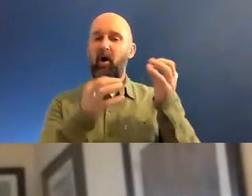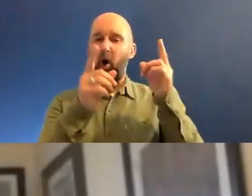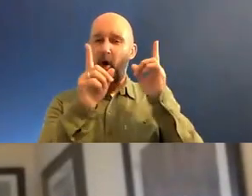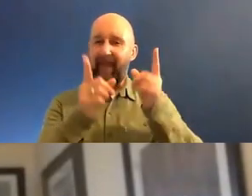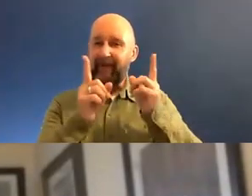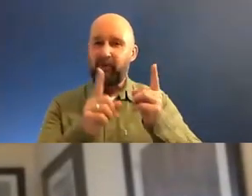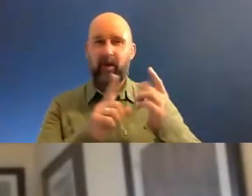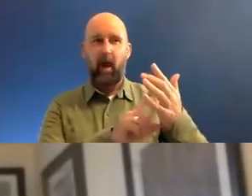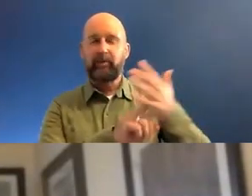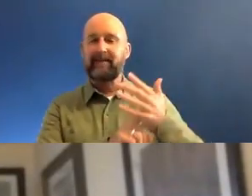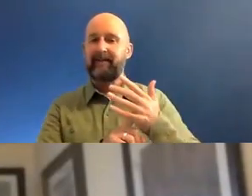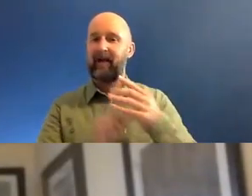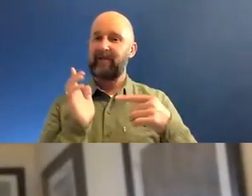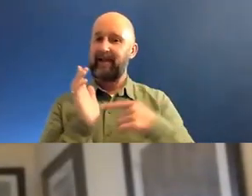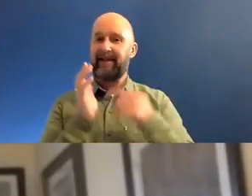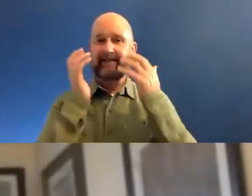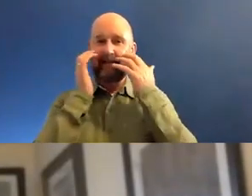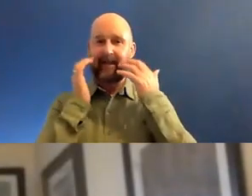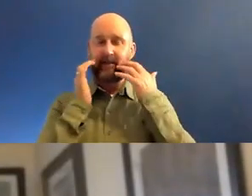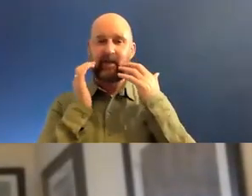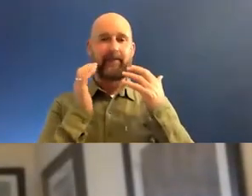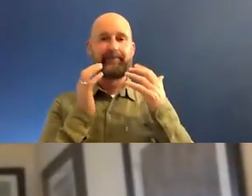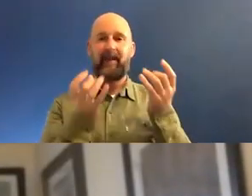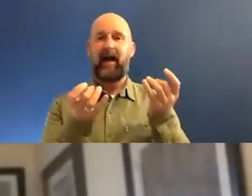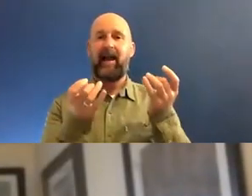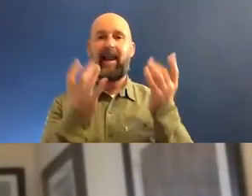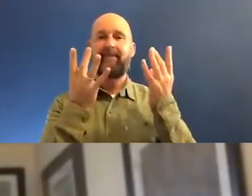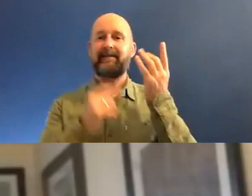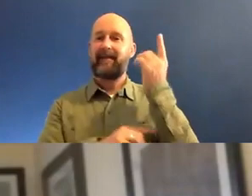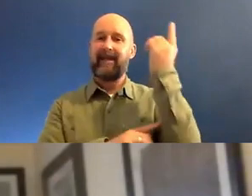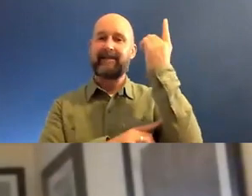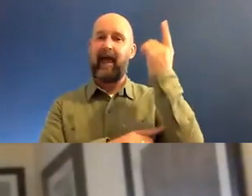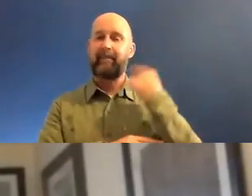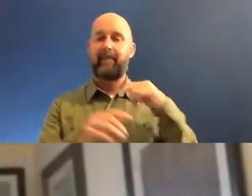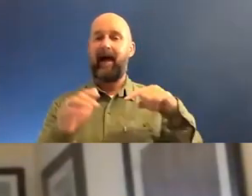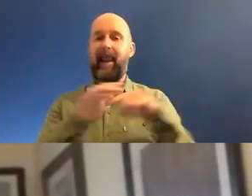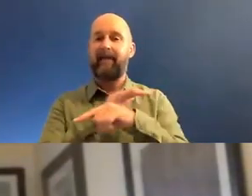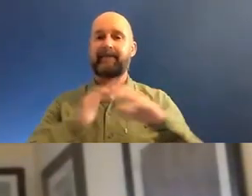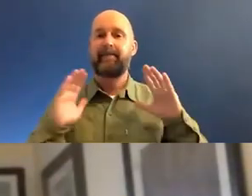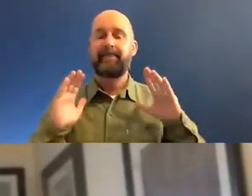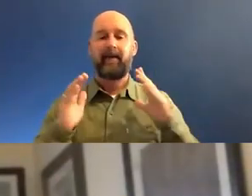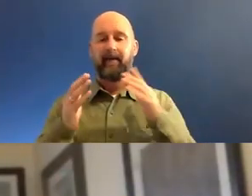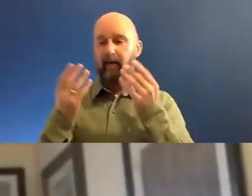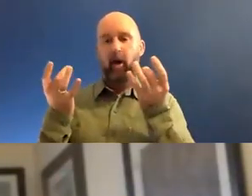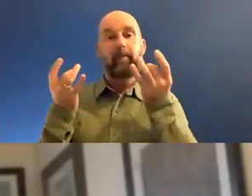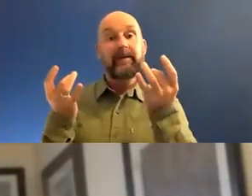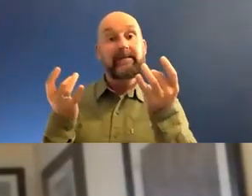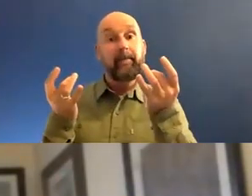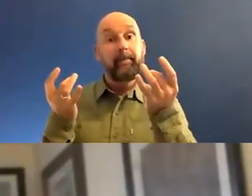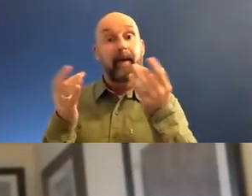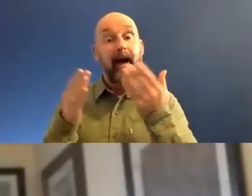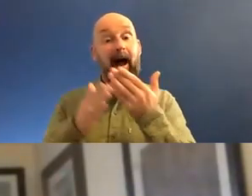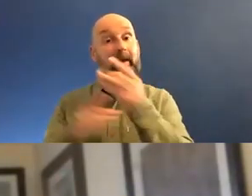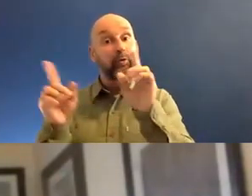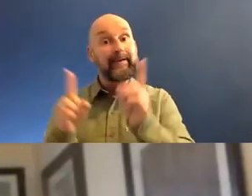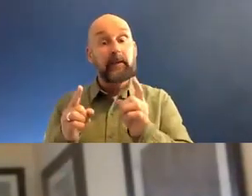uh, as a teenager. So I, I, I left Islam and I, I, I researched, uh, Buddhism, went on a Buddhist pilgrimage through India,